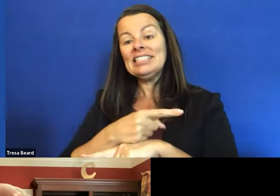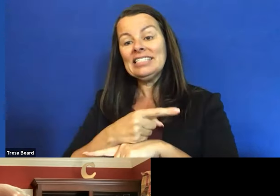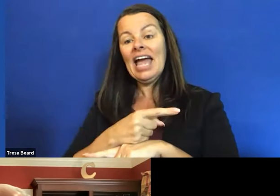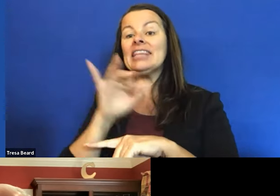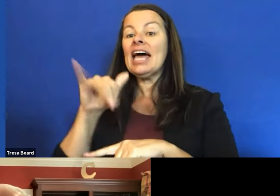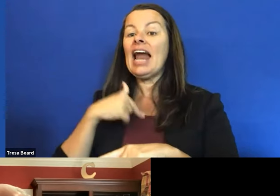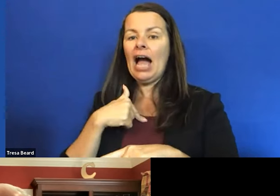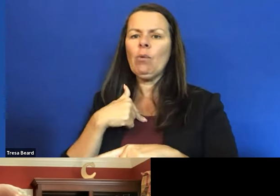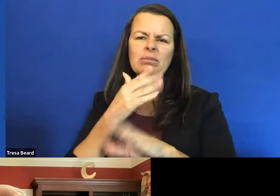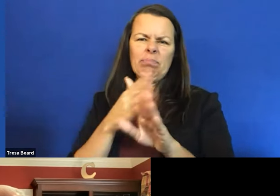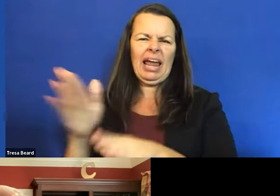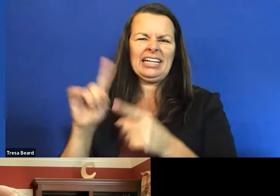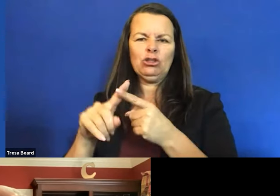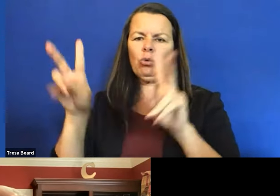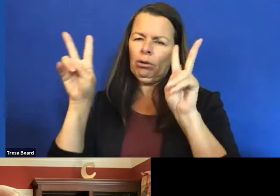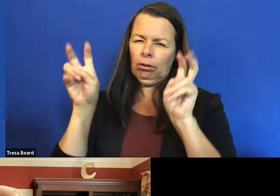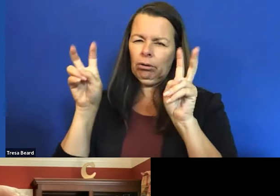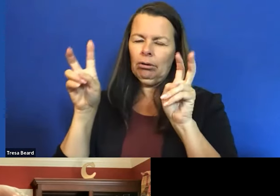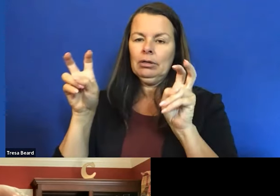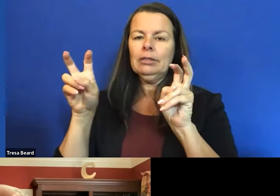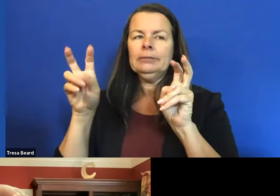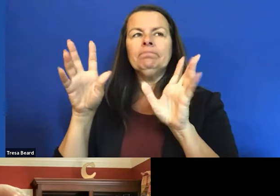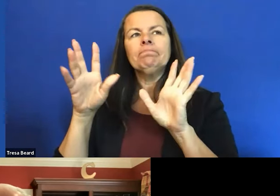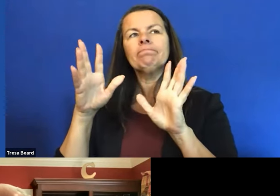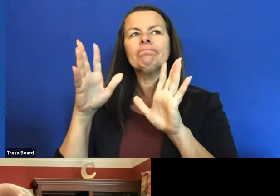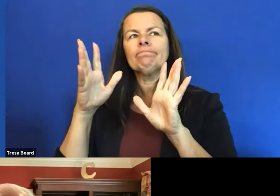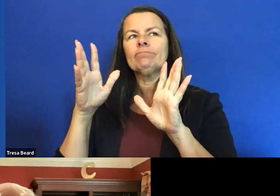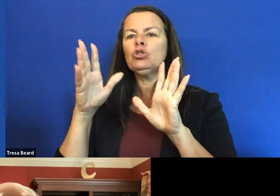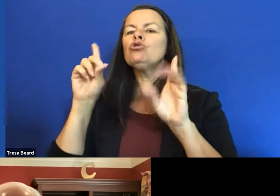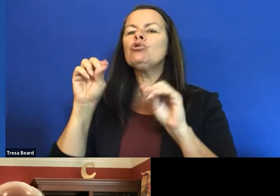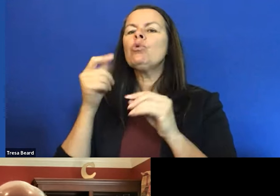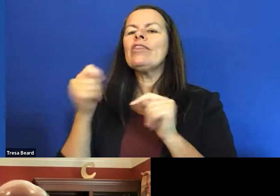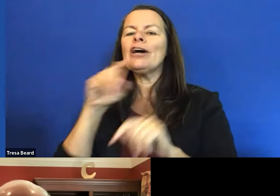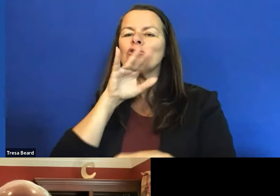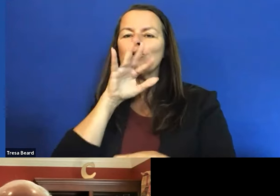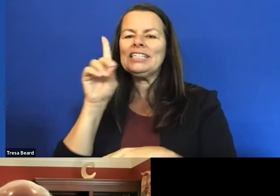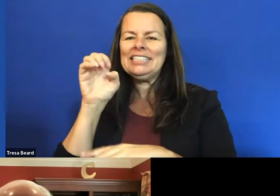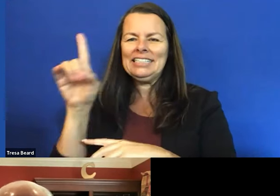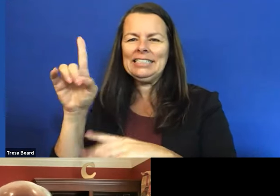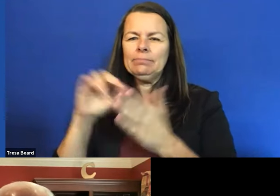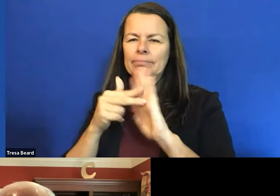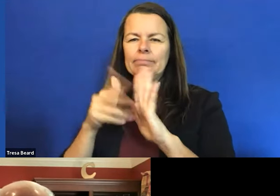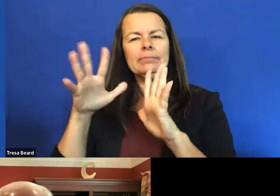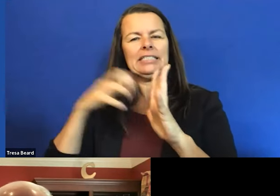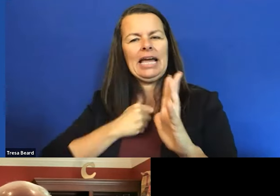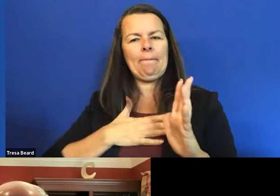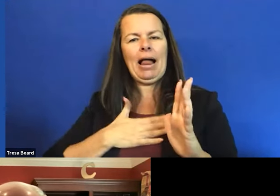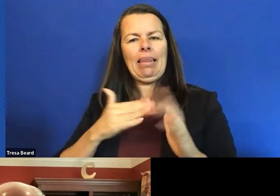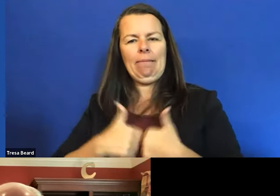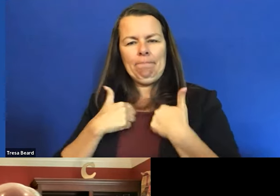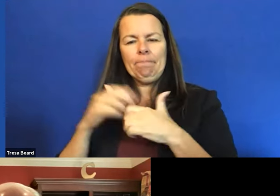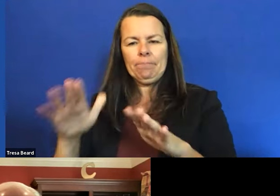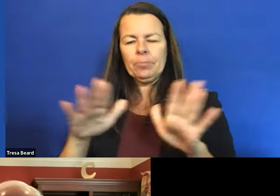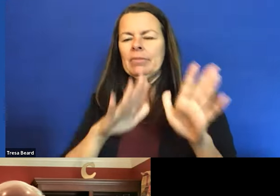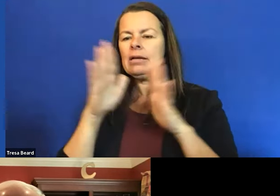um, I, uh, heard a voice and said, uh, you're not, there was a merry-go-round at bottom of the